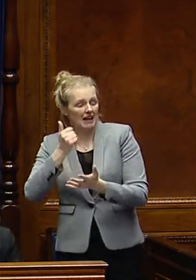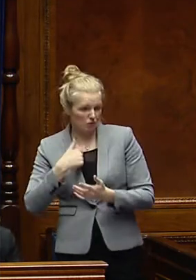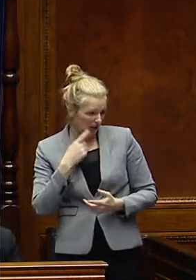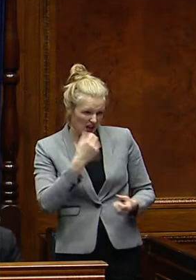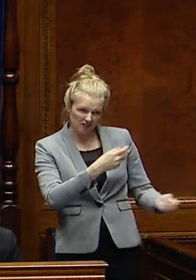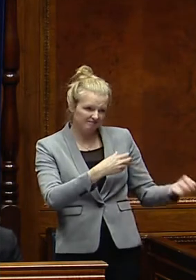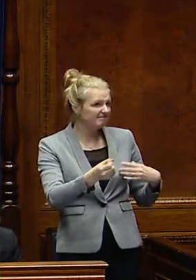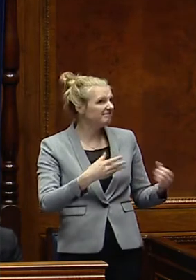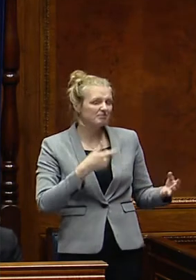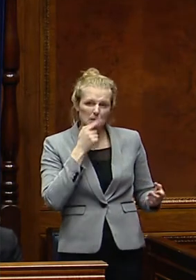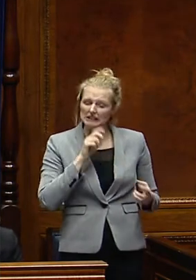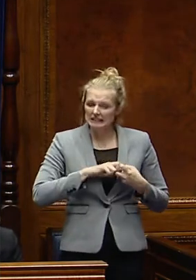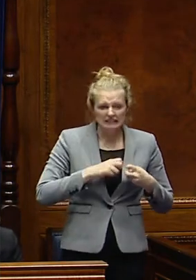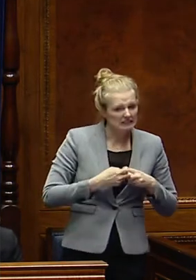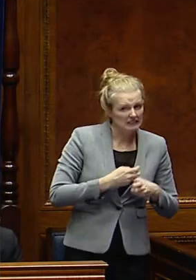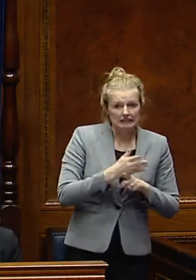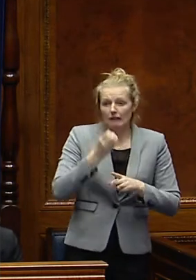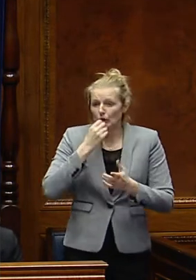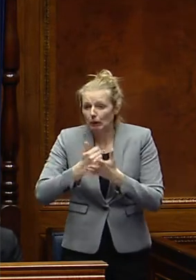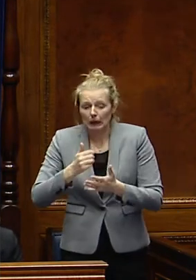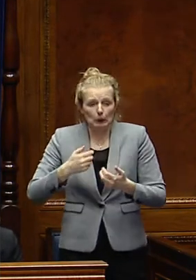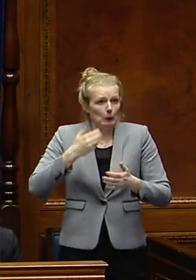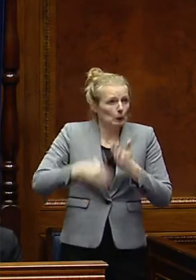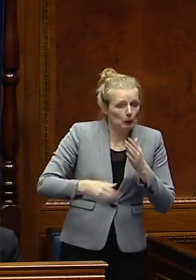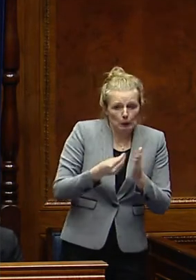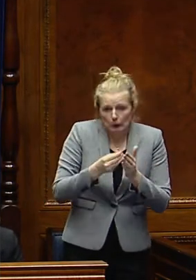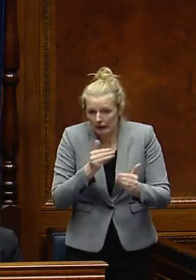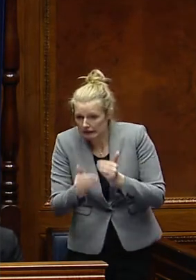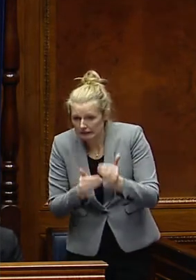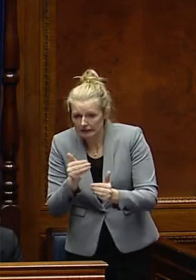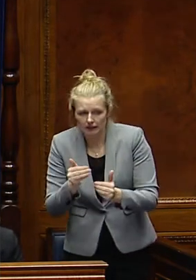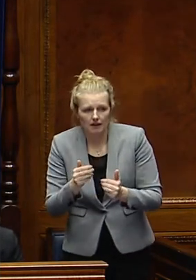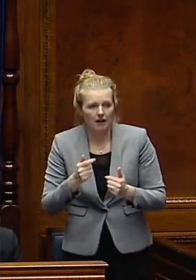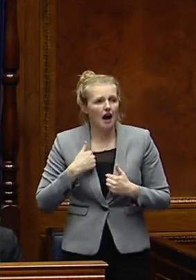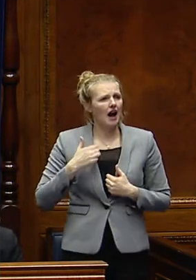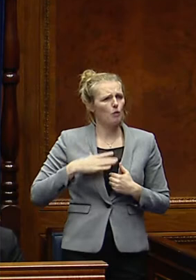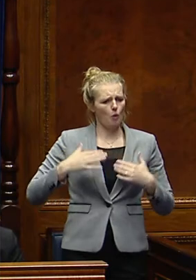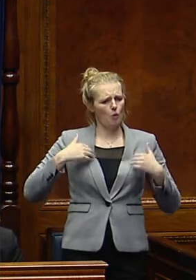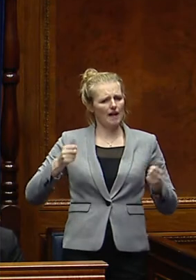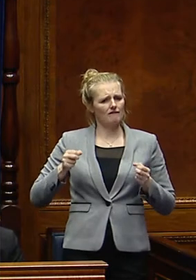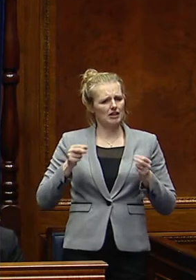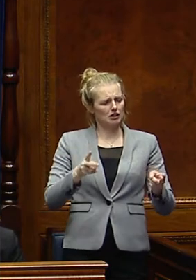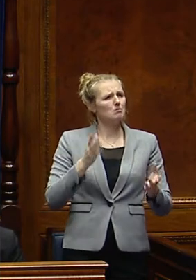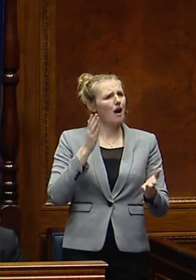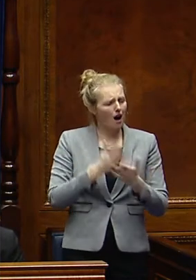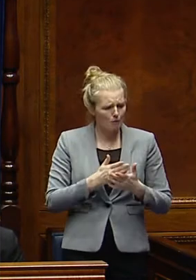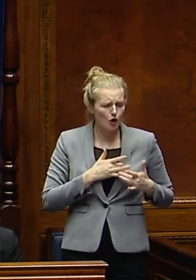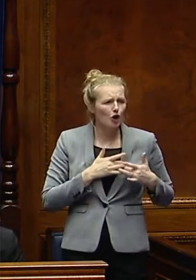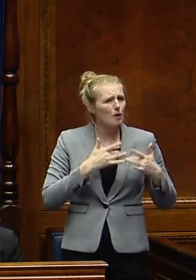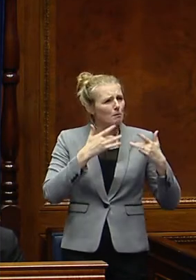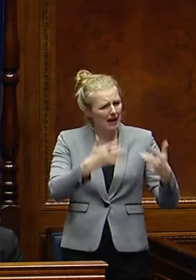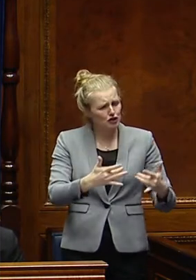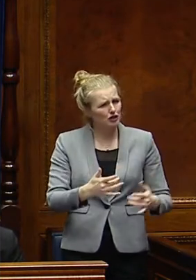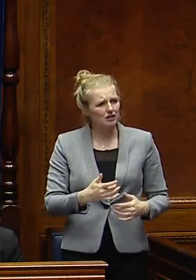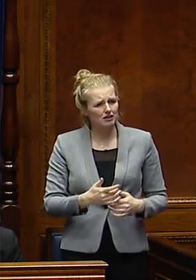basis. I suppose ultimately I want to deliver a welfare system that is compassionate and that sits with the New Decade New Approach deal,